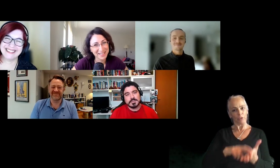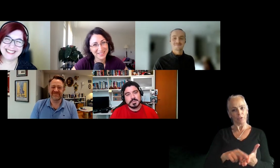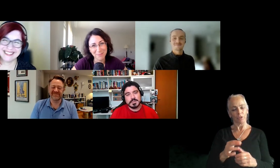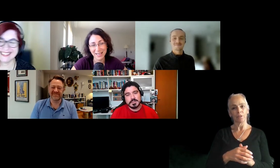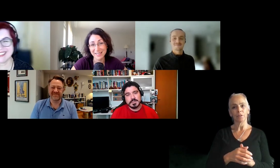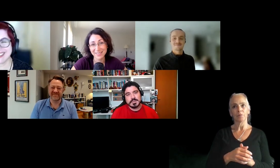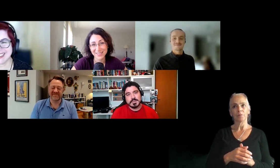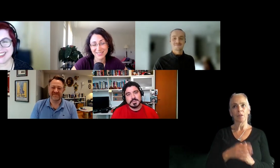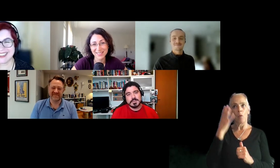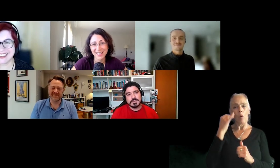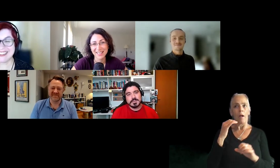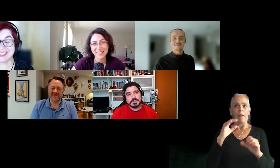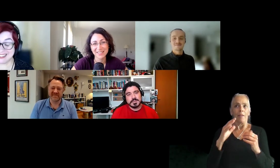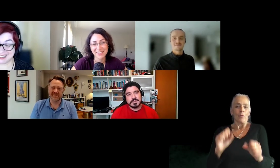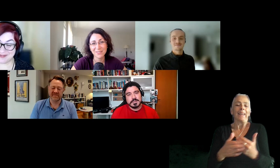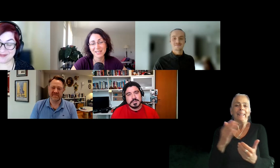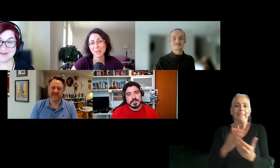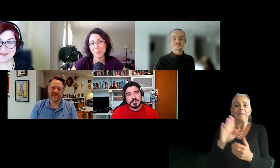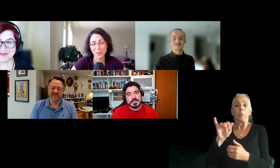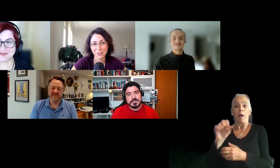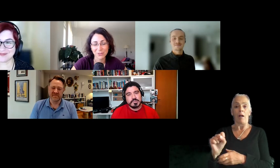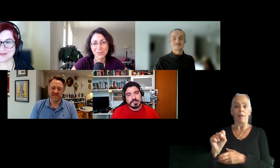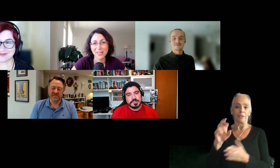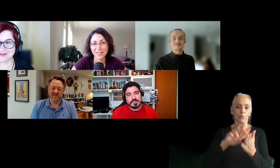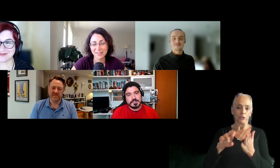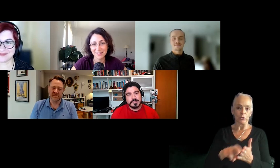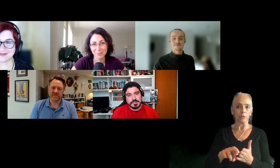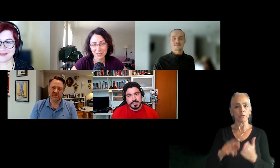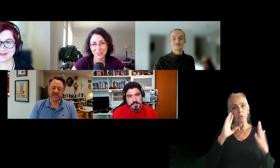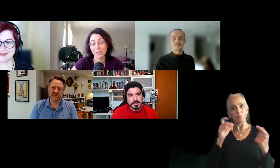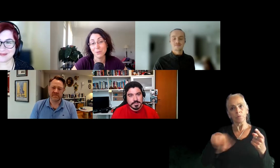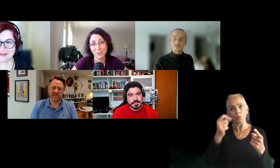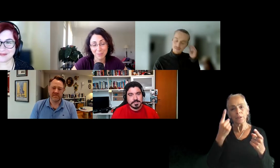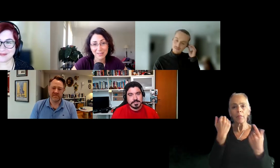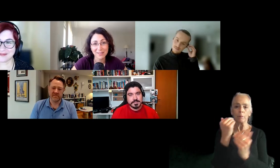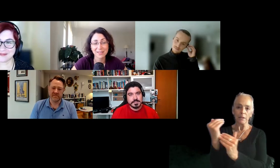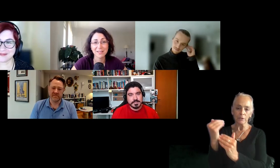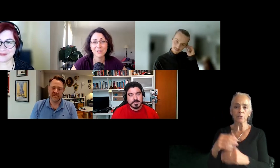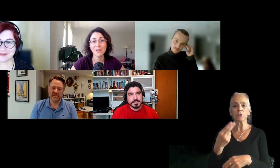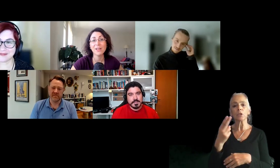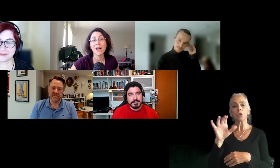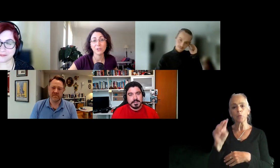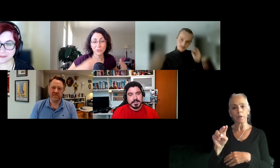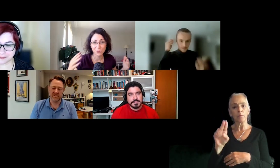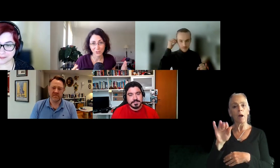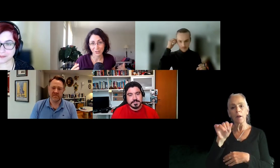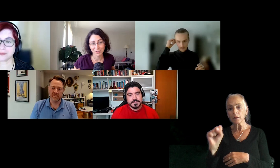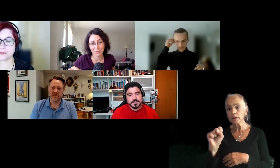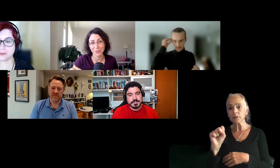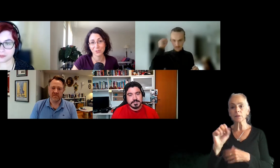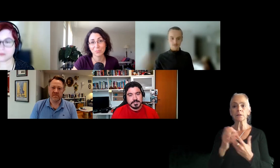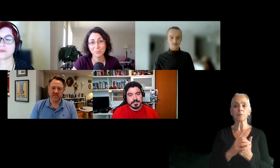because you can easily bias the research. Uh, so I would expect people like will understand the limitation, like the human biases and, and how to